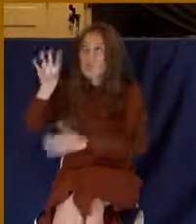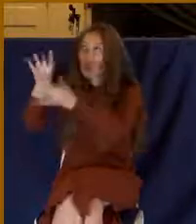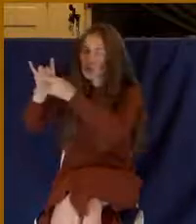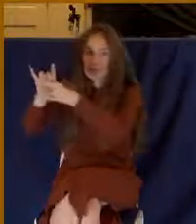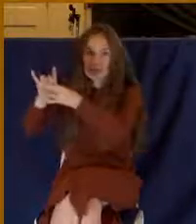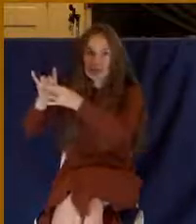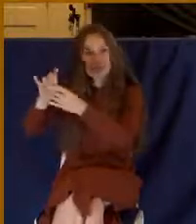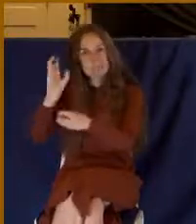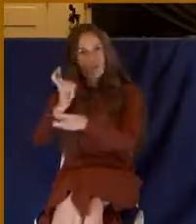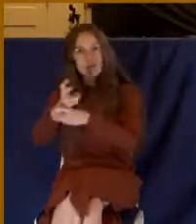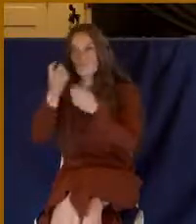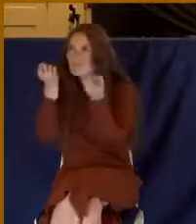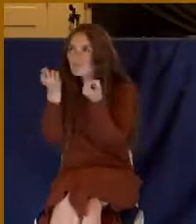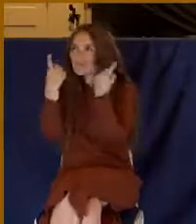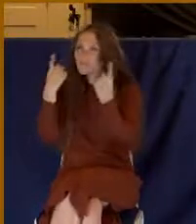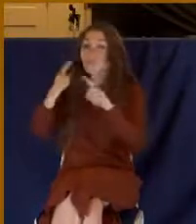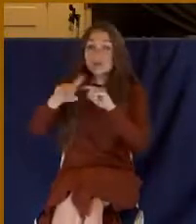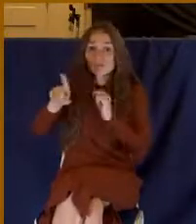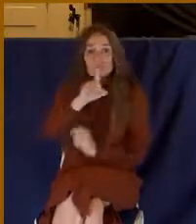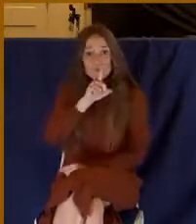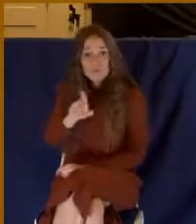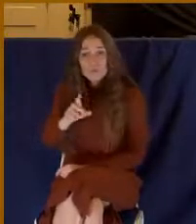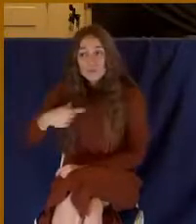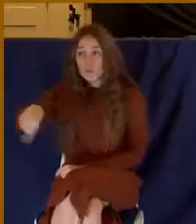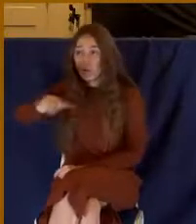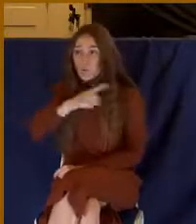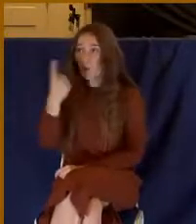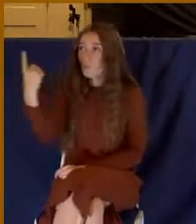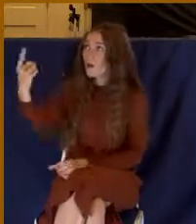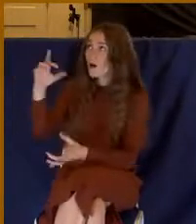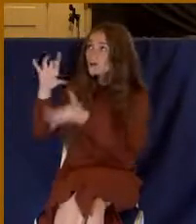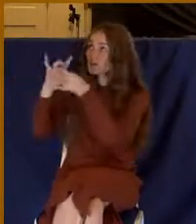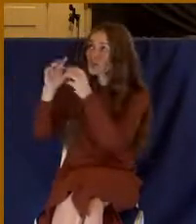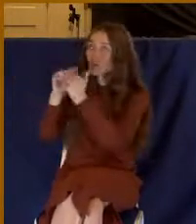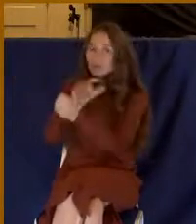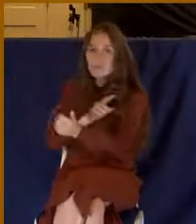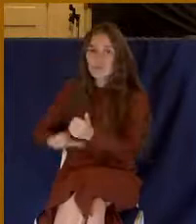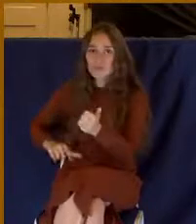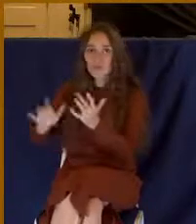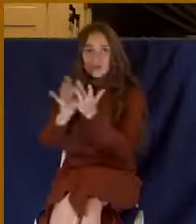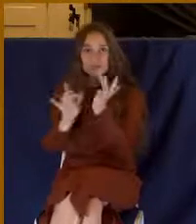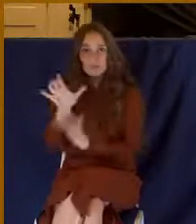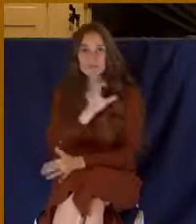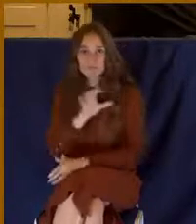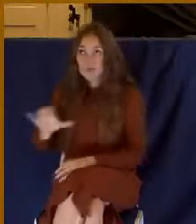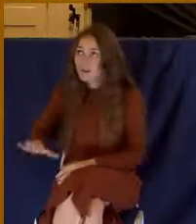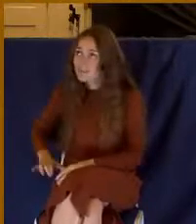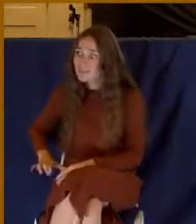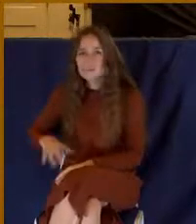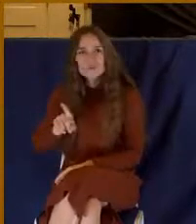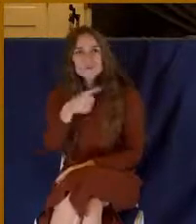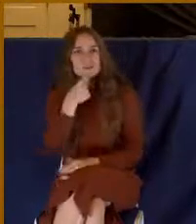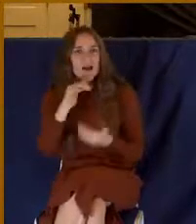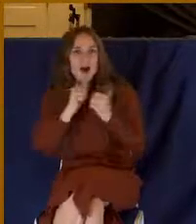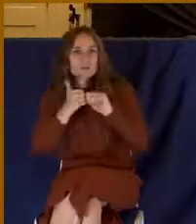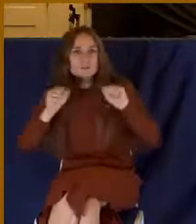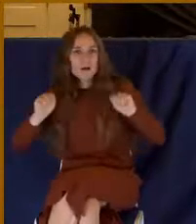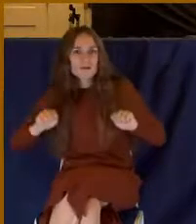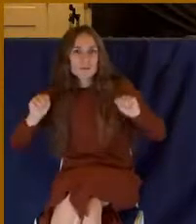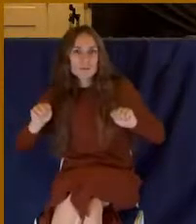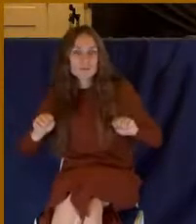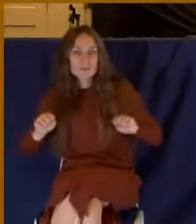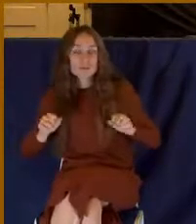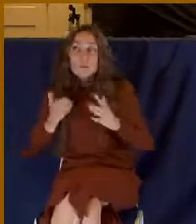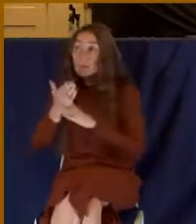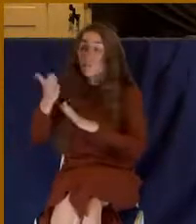real. It's real. You are one with the Lord Jesus Christ. You say, how is this done? It's done